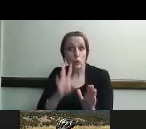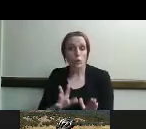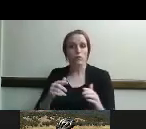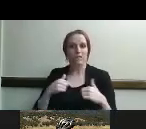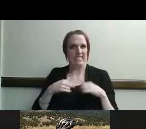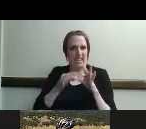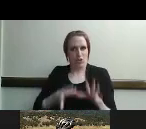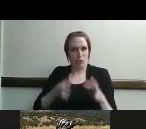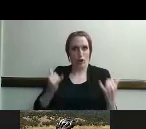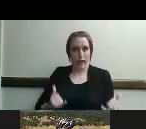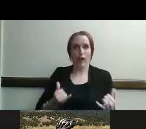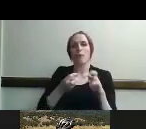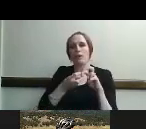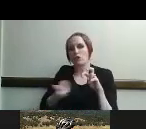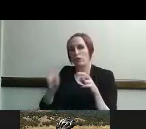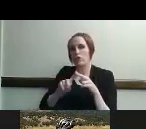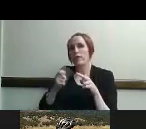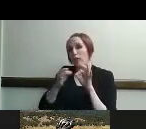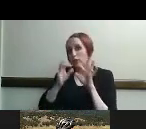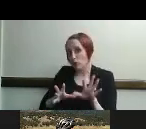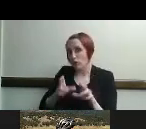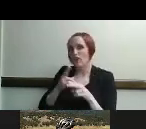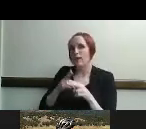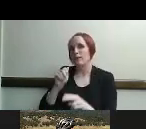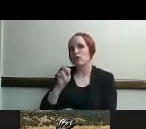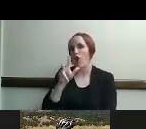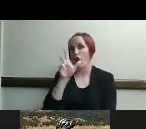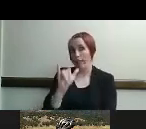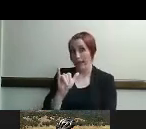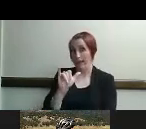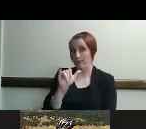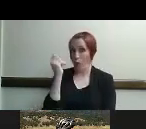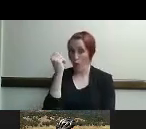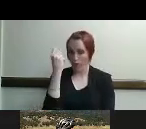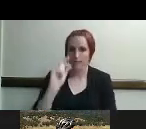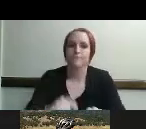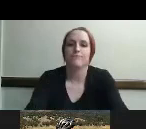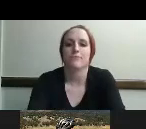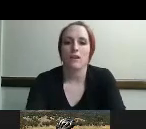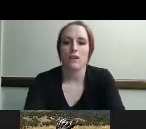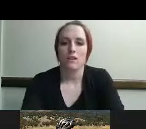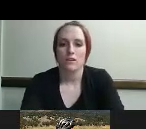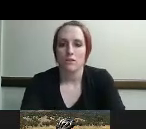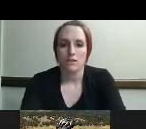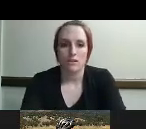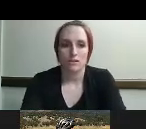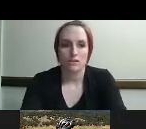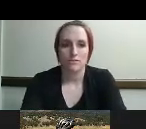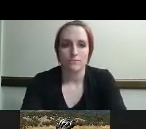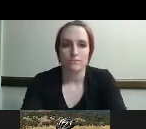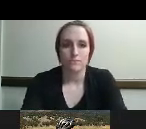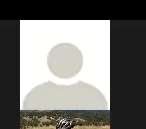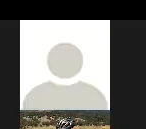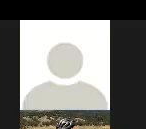overall percent okay but is there transportation available for the deafblind individual to